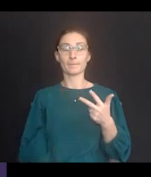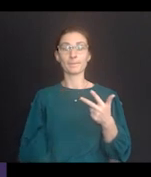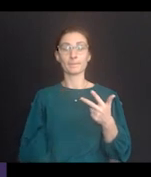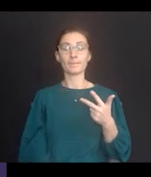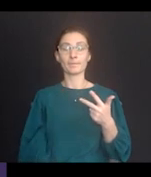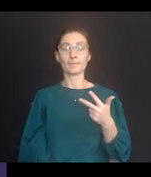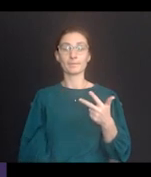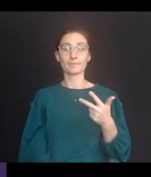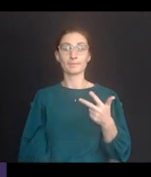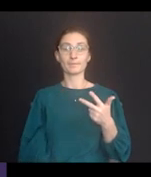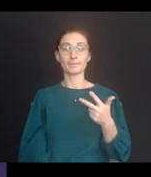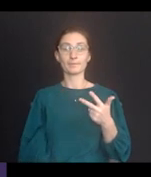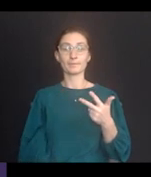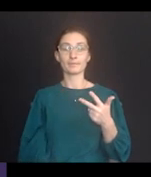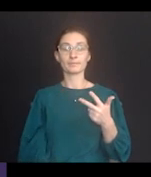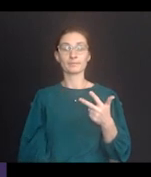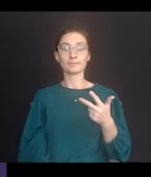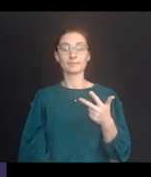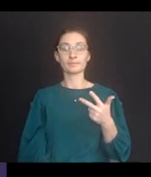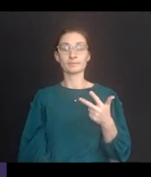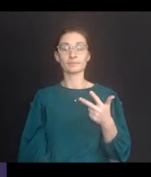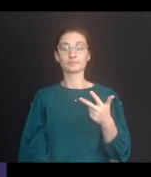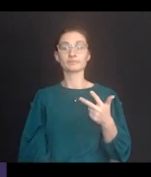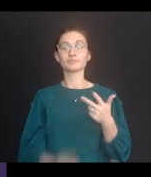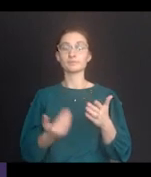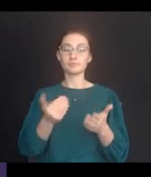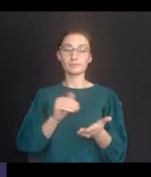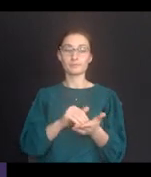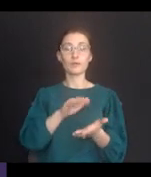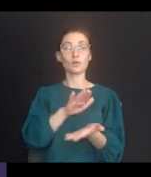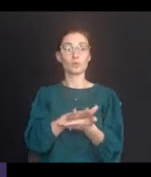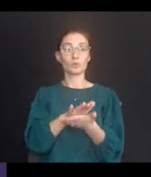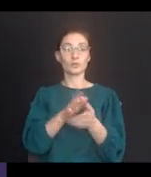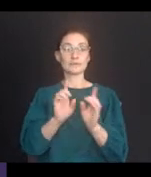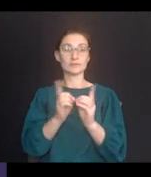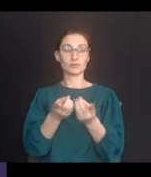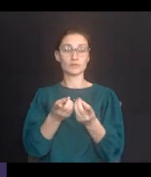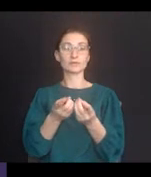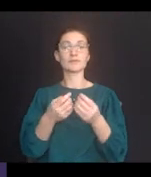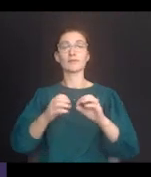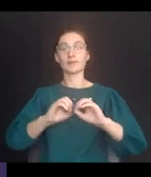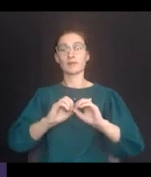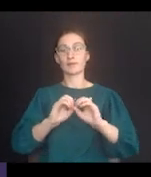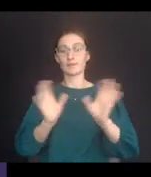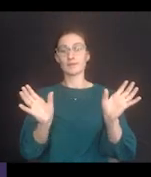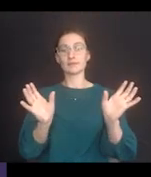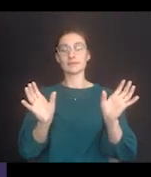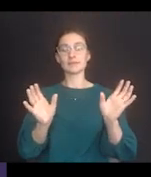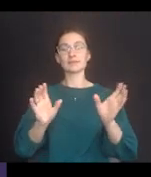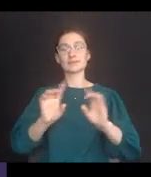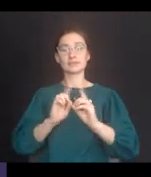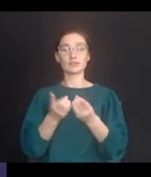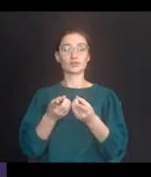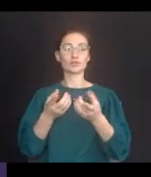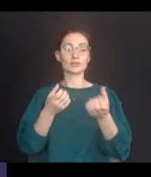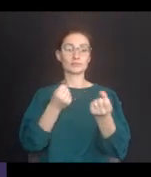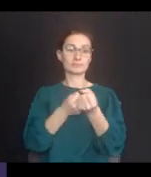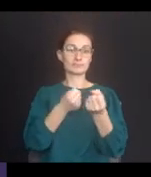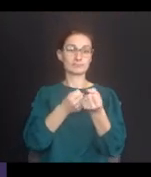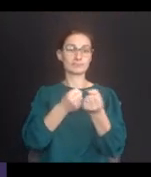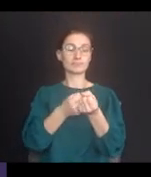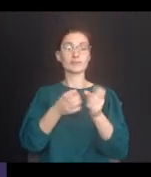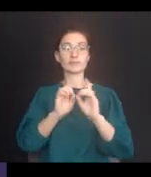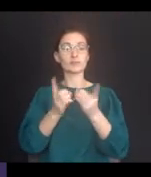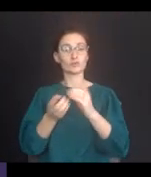So hypothetical number three, we're talking about, again, a school district. This is obviously a district run or